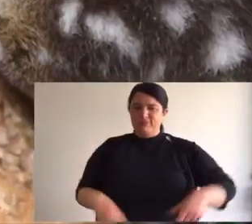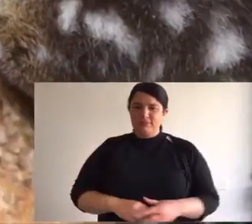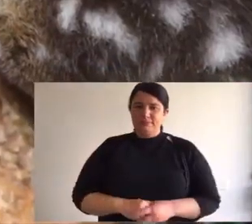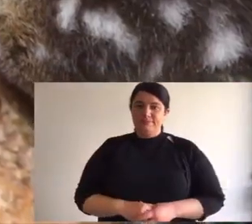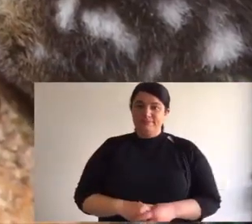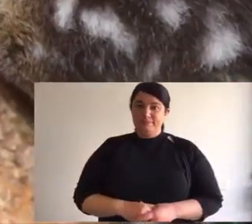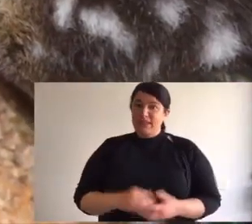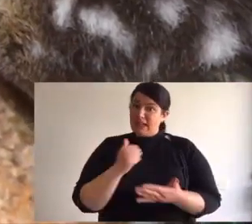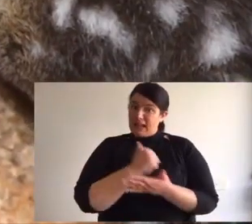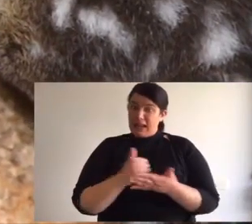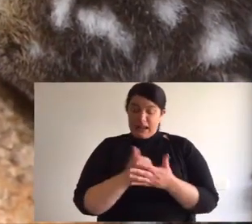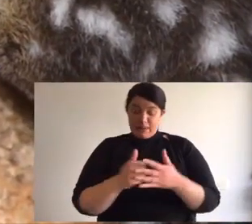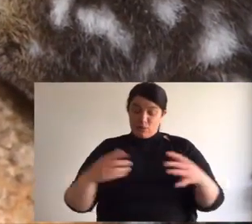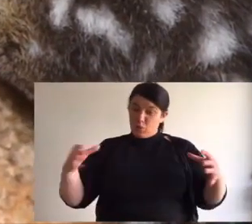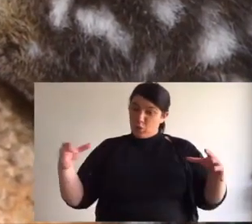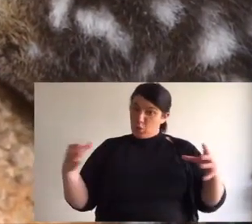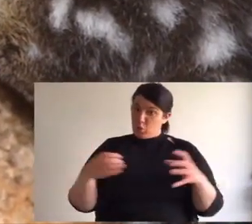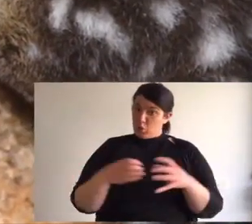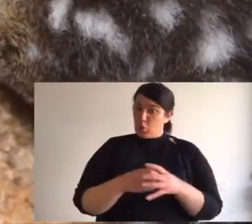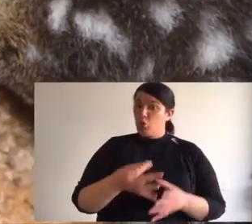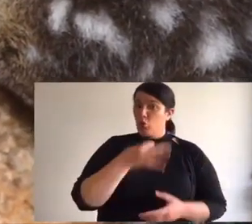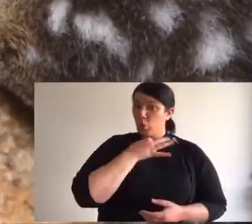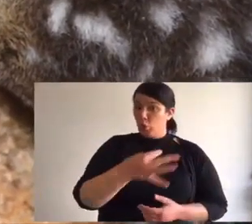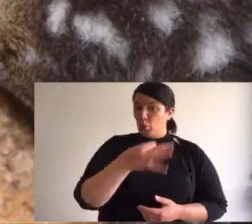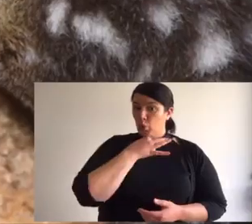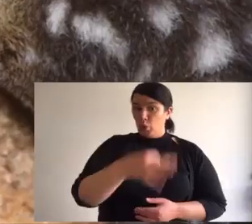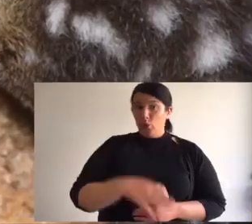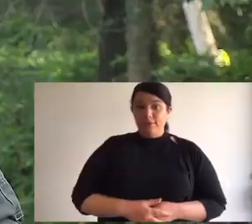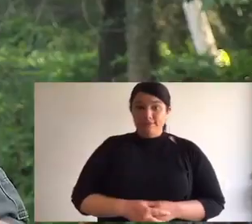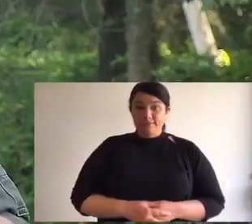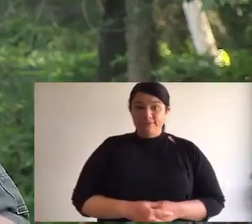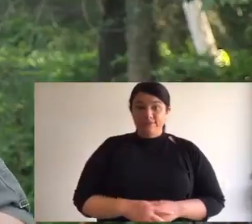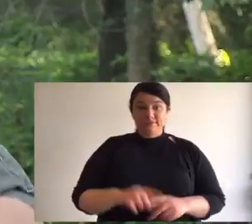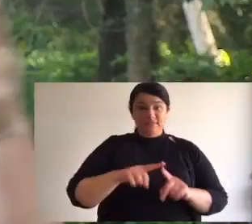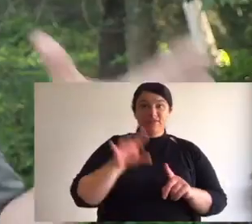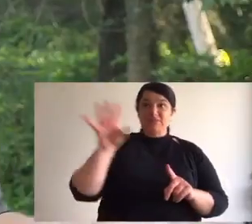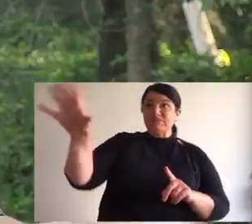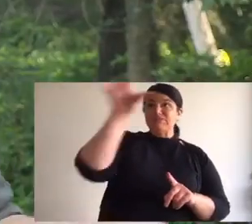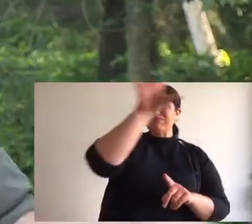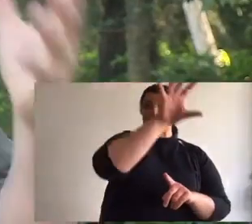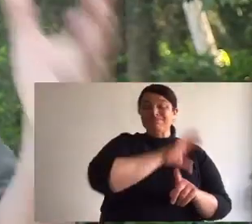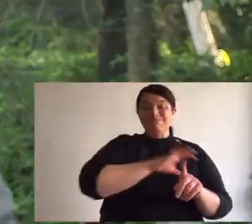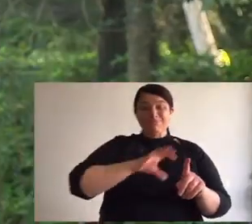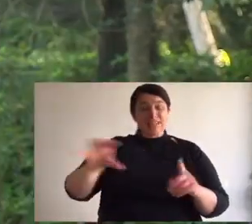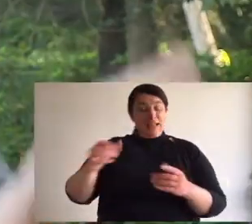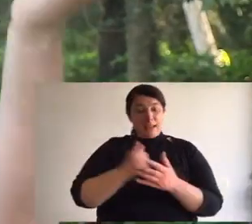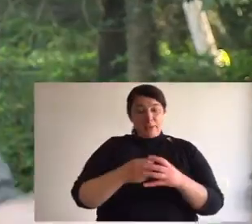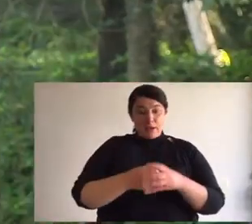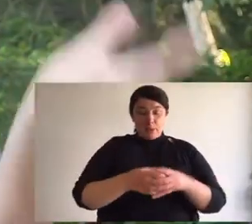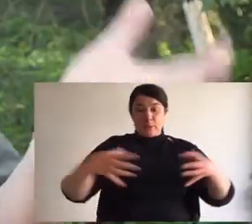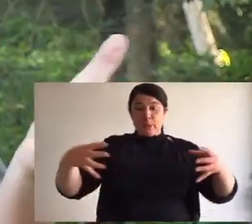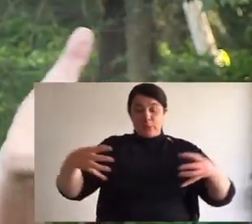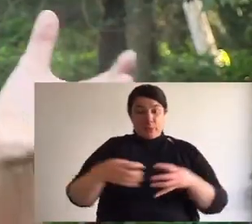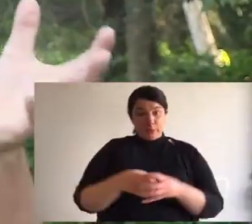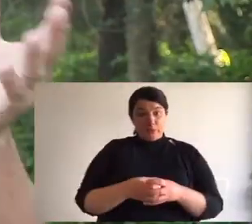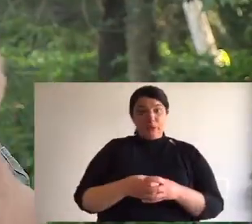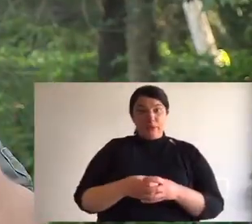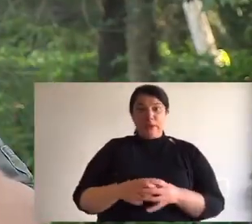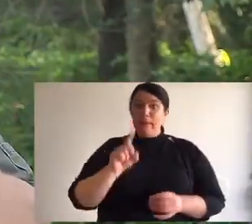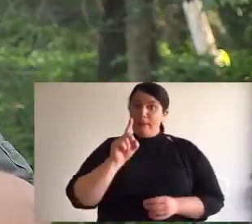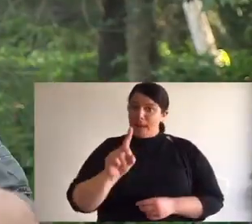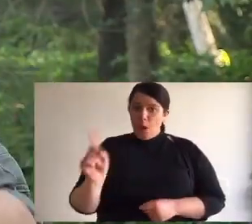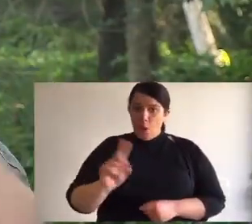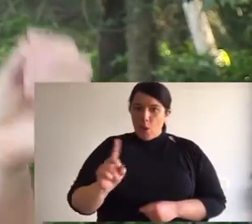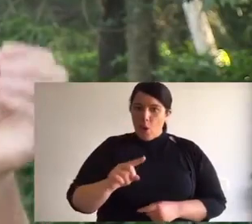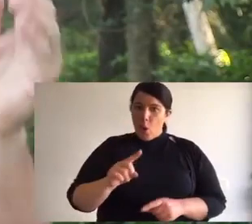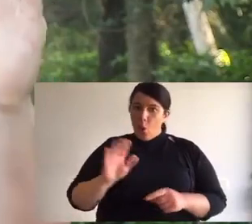Tiger quolls are facing extinction, certainly on mainland now and through various areas their populations fluctuate. But